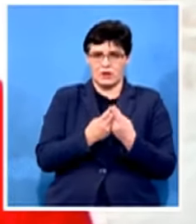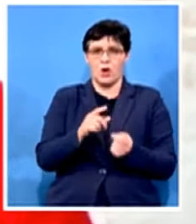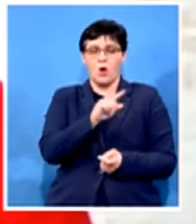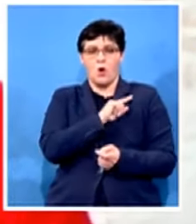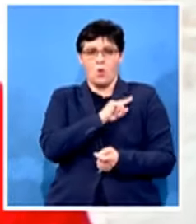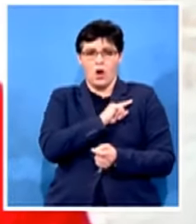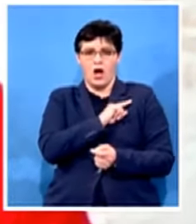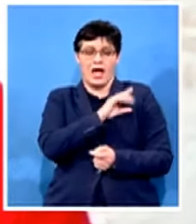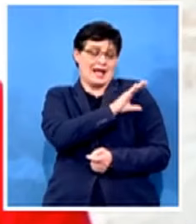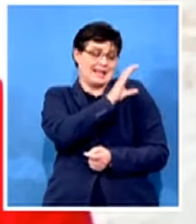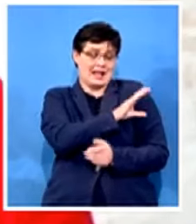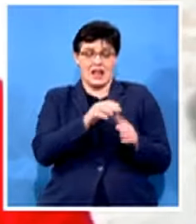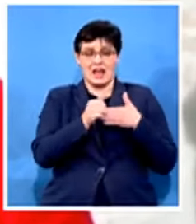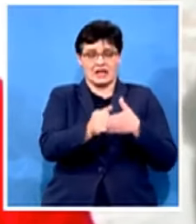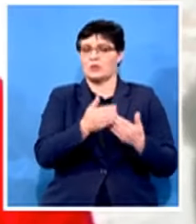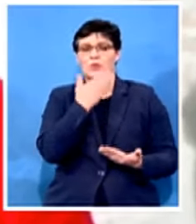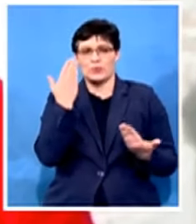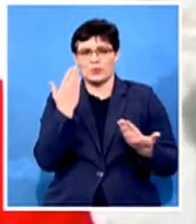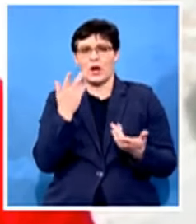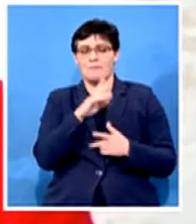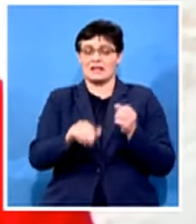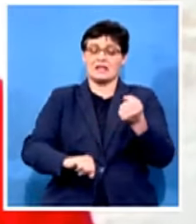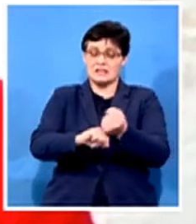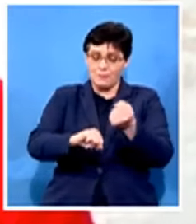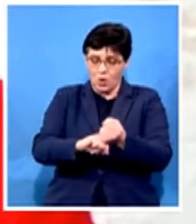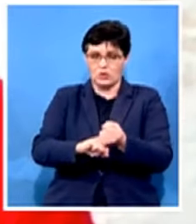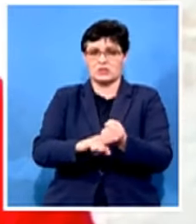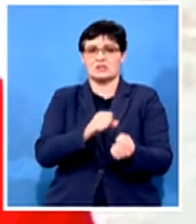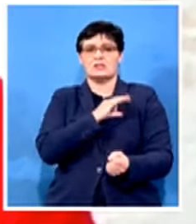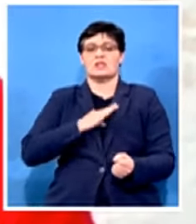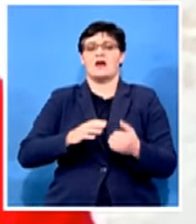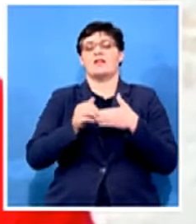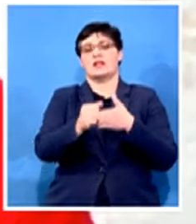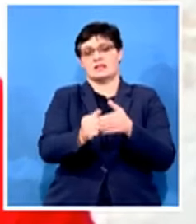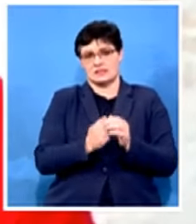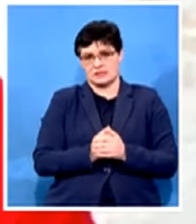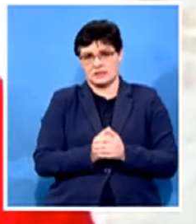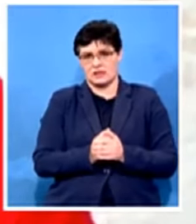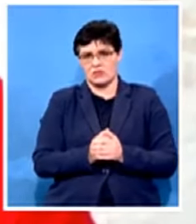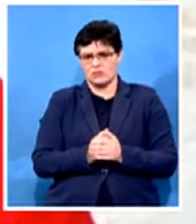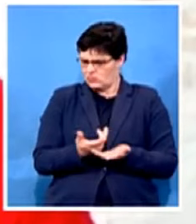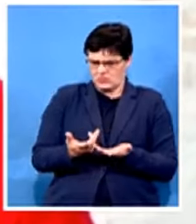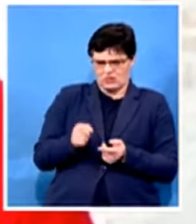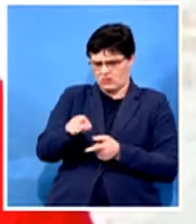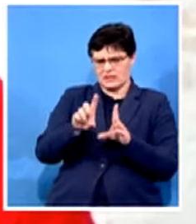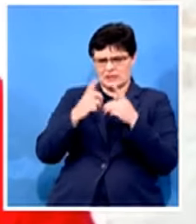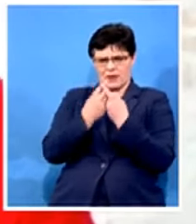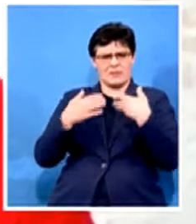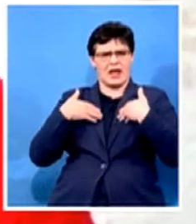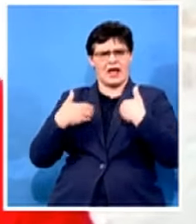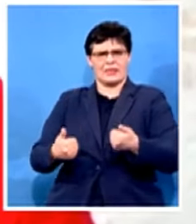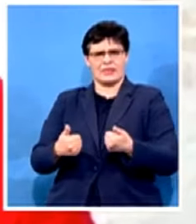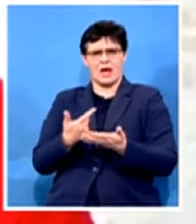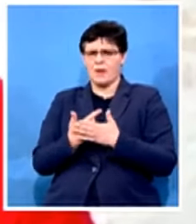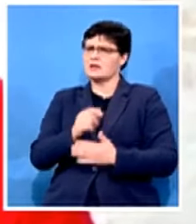by support staff we then agreed that we cannot have a department of health that is not clinician-led and the